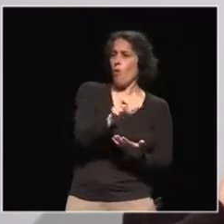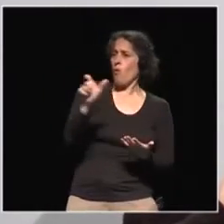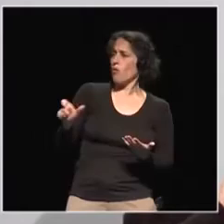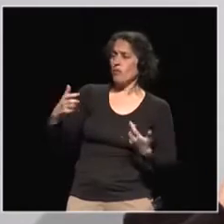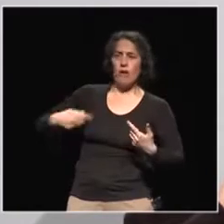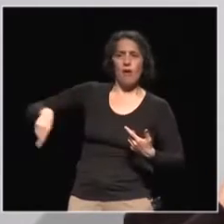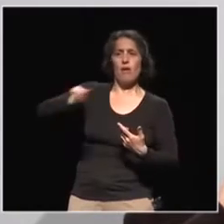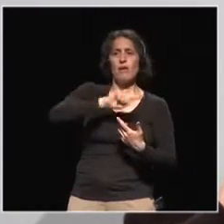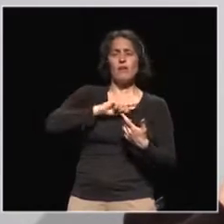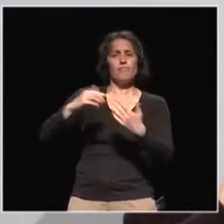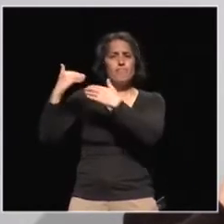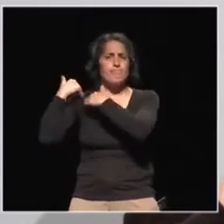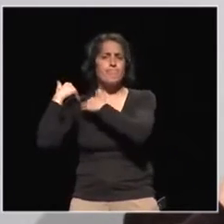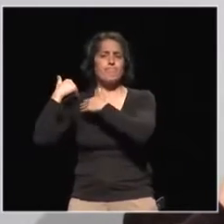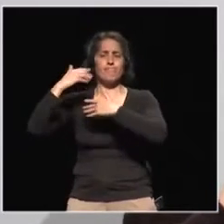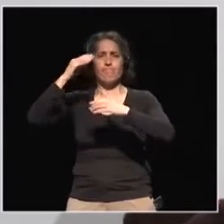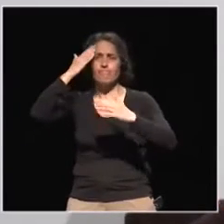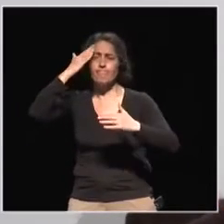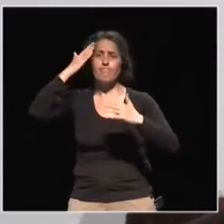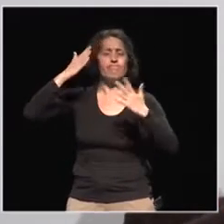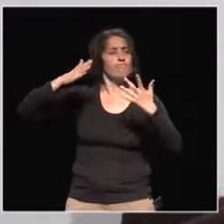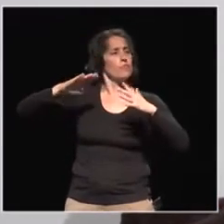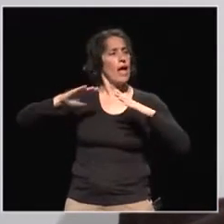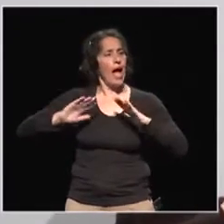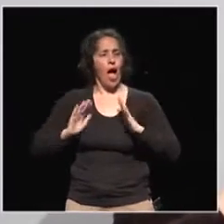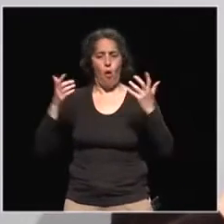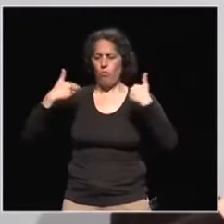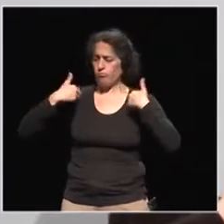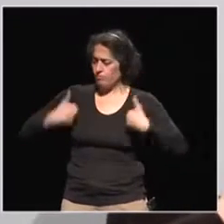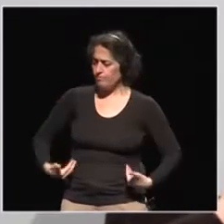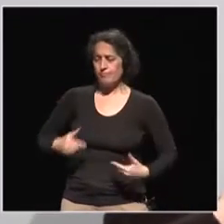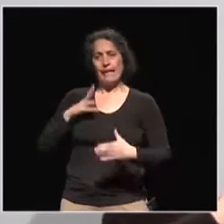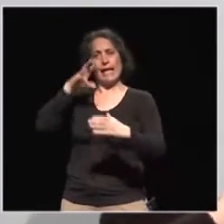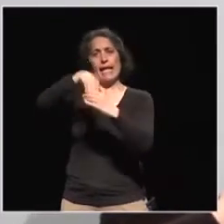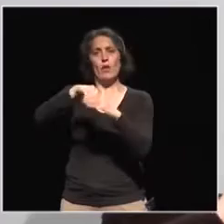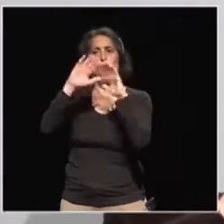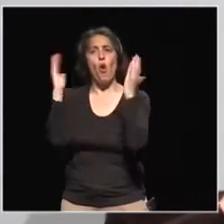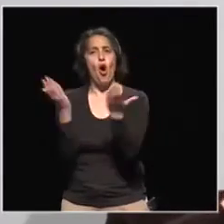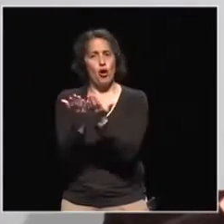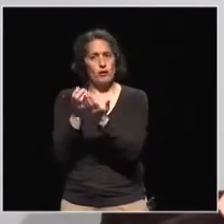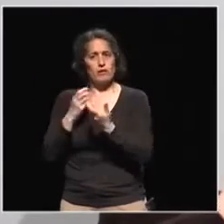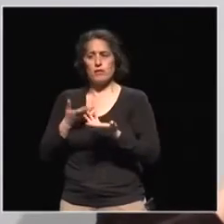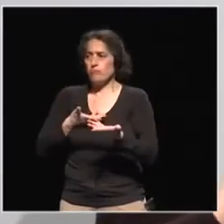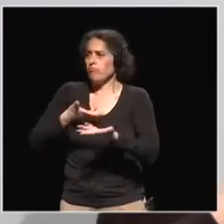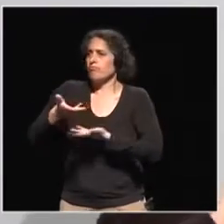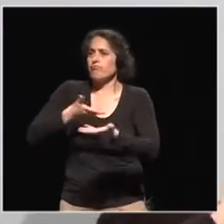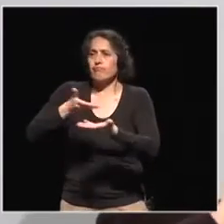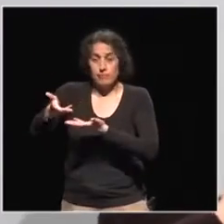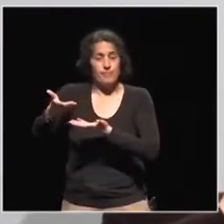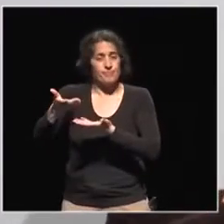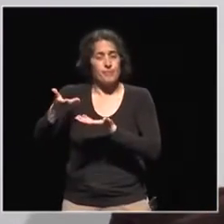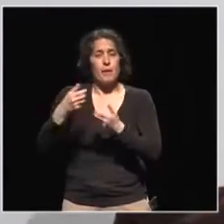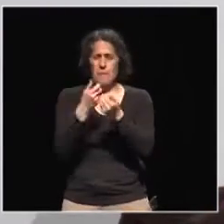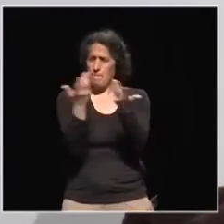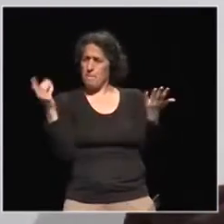this role of the global citizenship. And I think that's the role why we need to really awake the people, really show